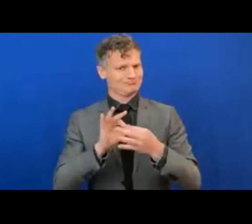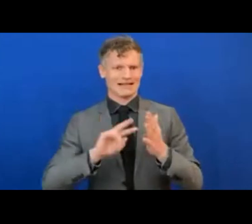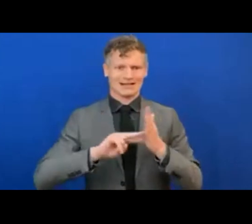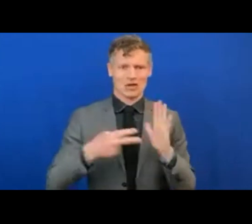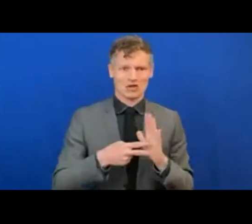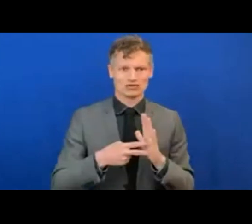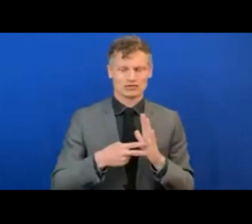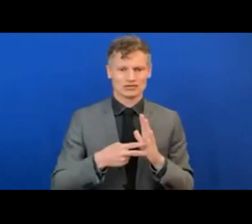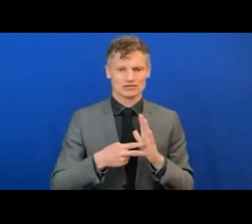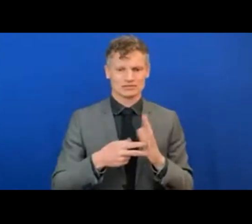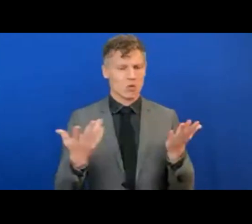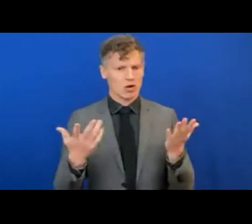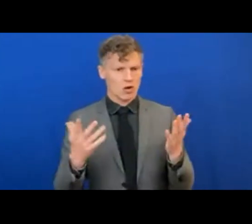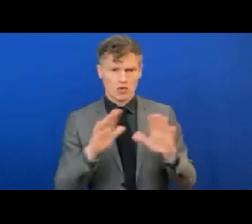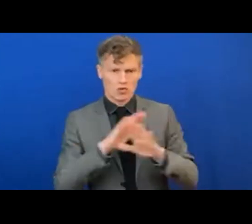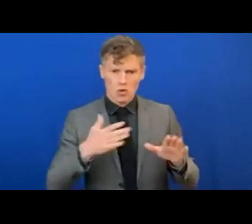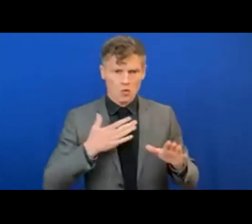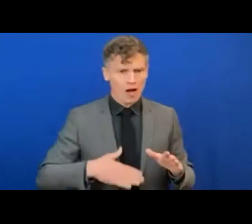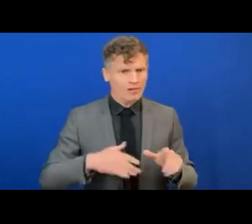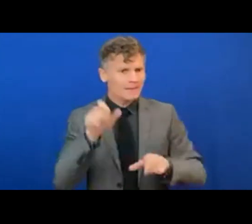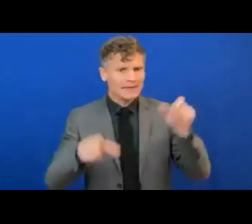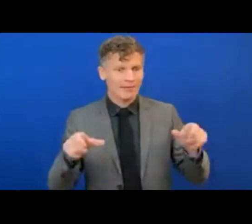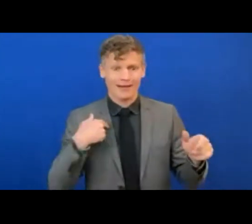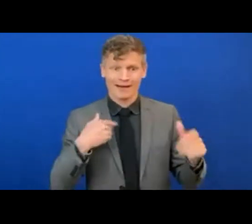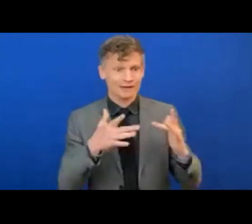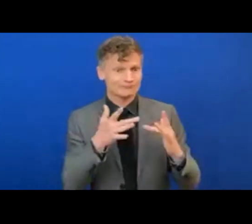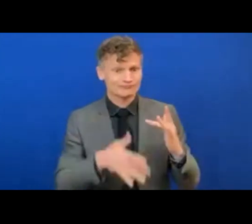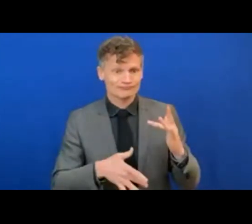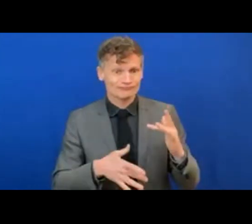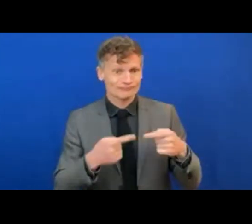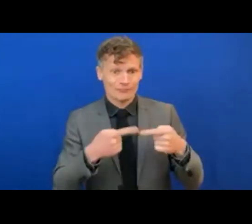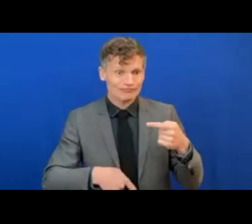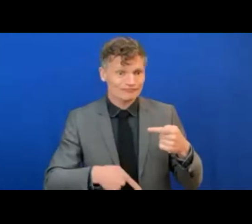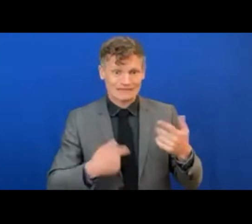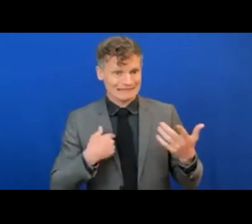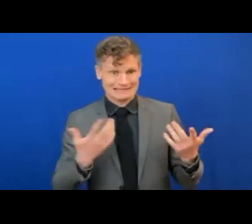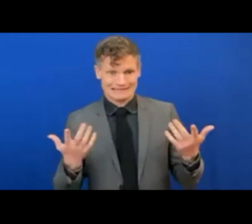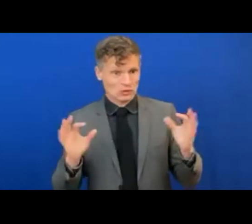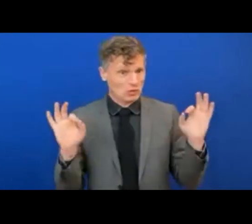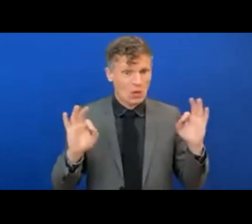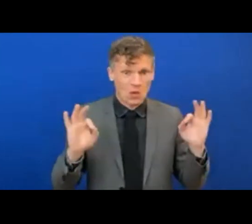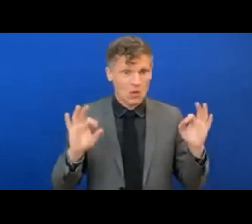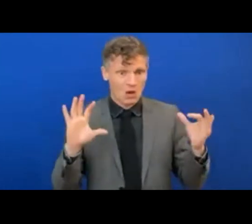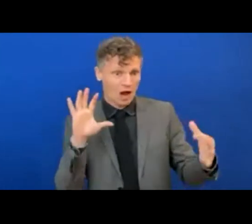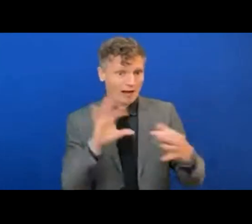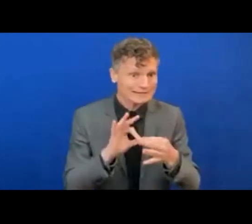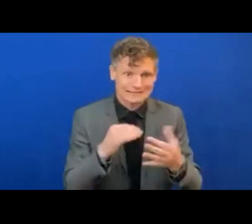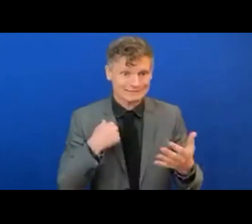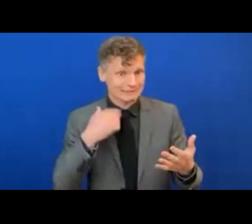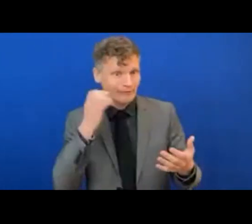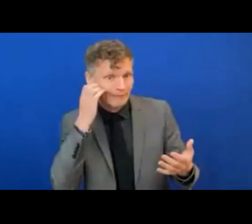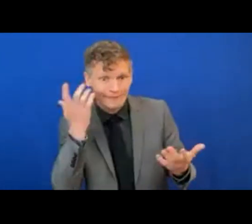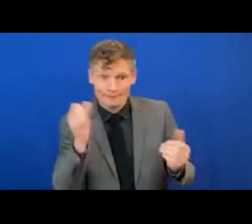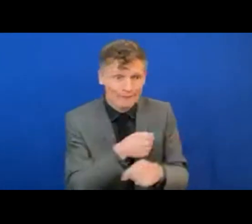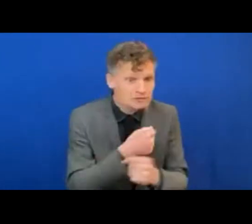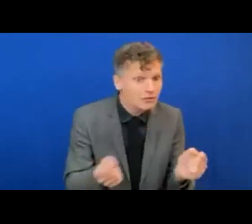due to the lack of connectivity or due to the lack of accessibility of the digital transformation products